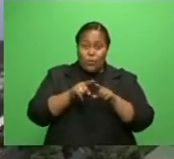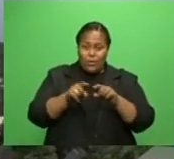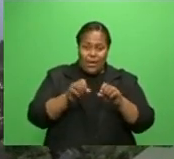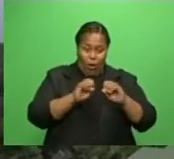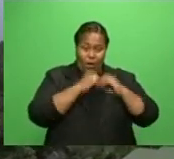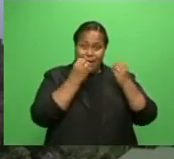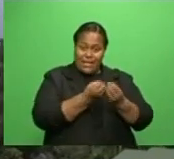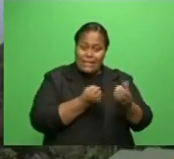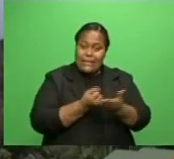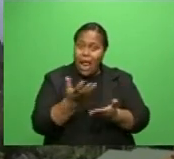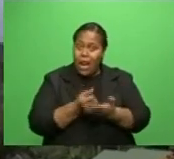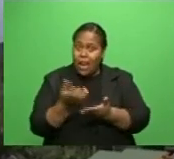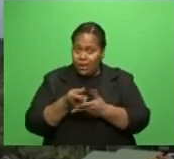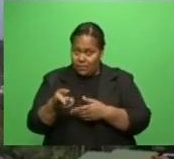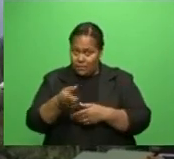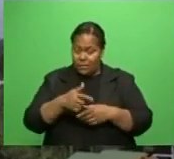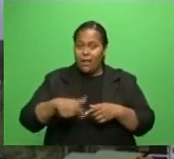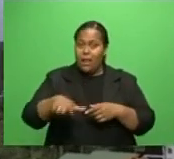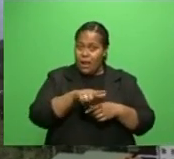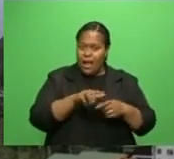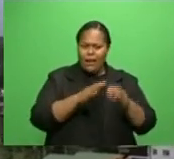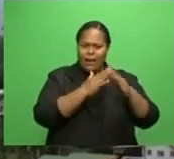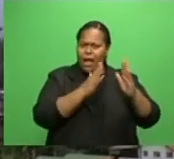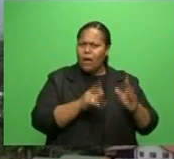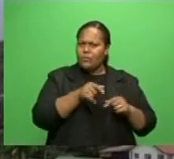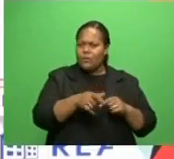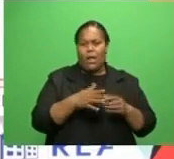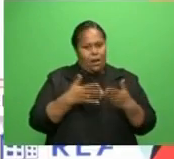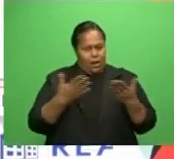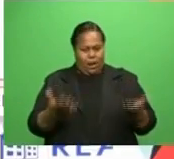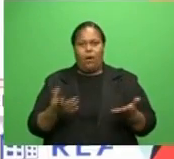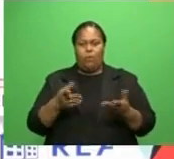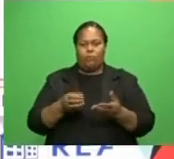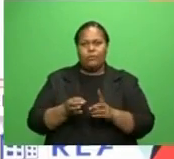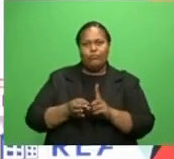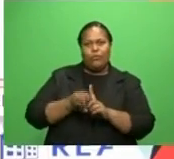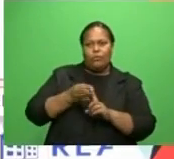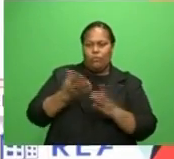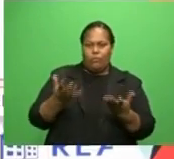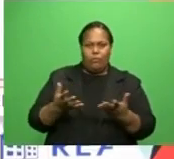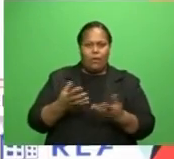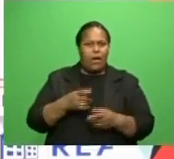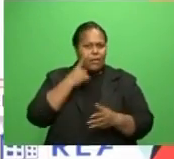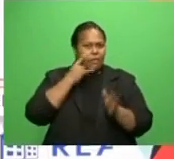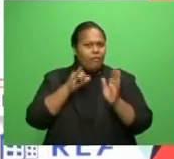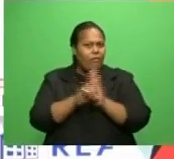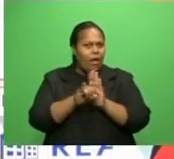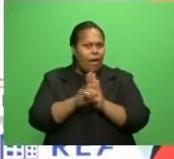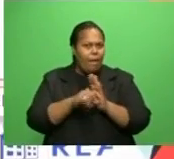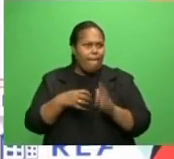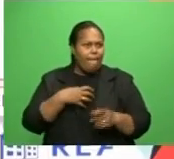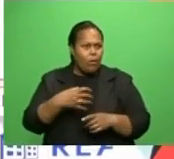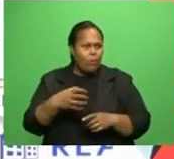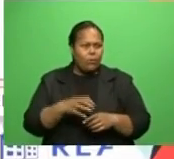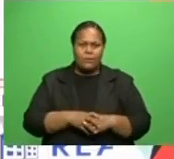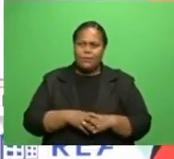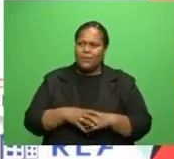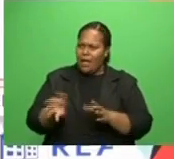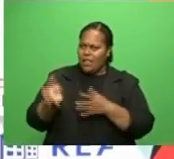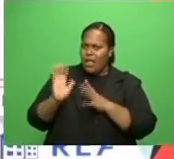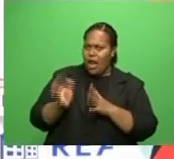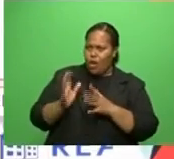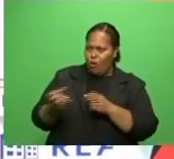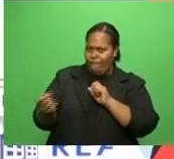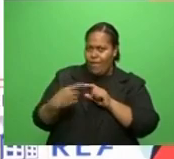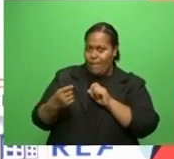However, the demand for farmland has created activities. The feedback we got, it was exactly for that